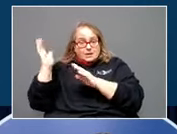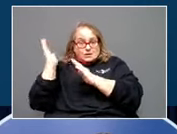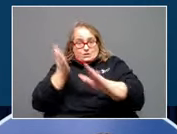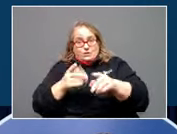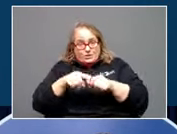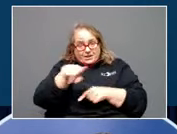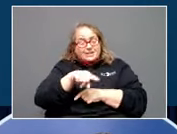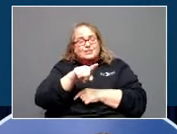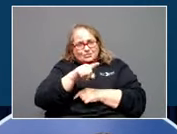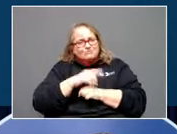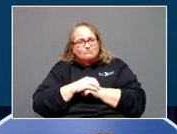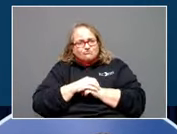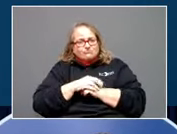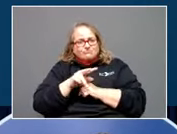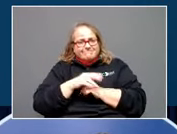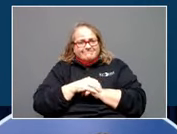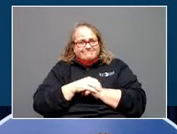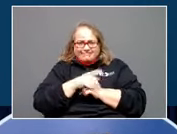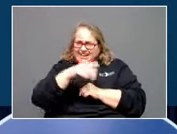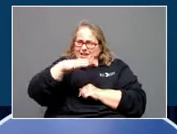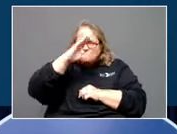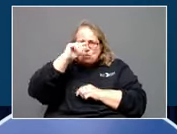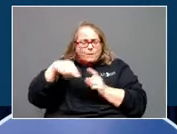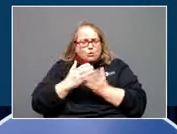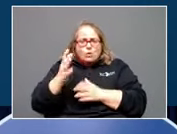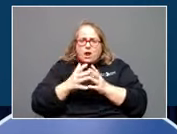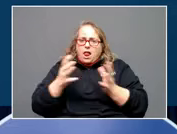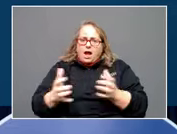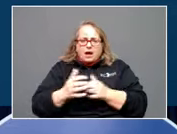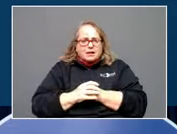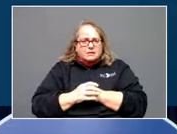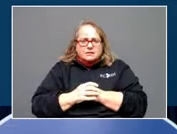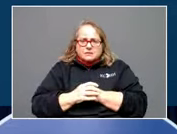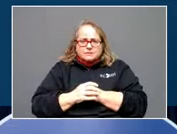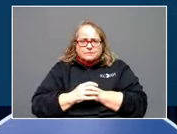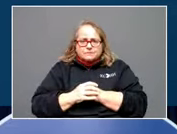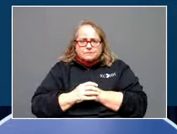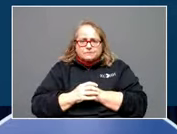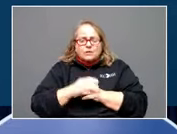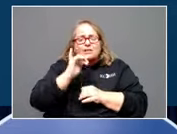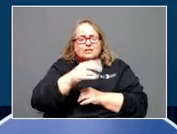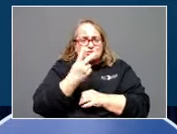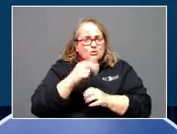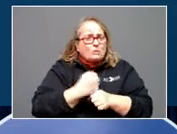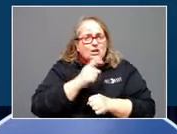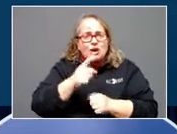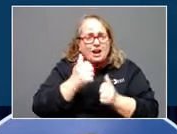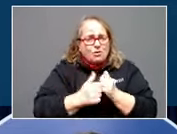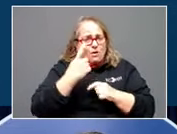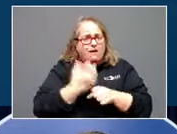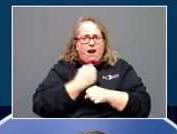Yeah. He's been through a lot. Through these two to make sure that everybody got an opportunity.